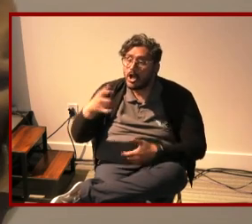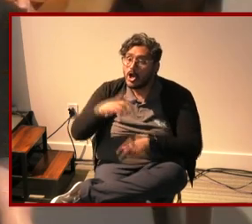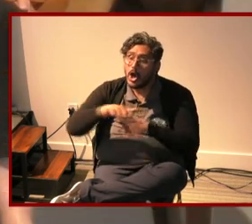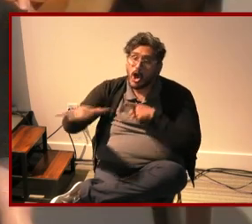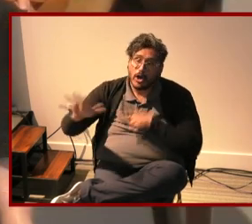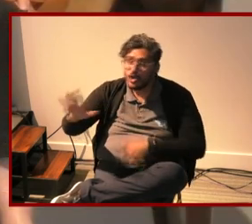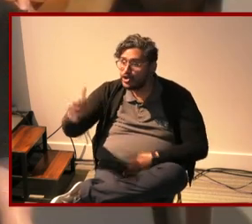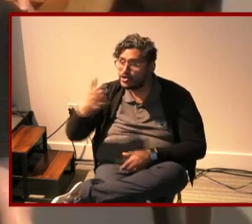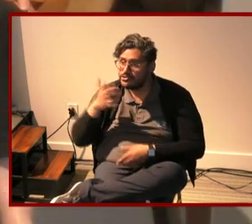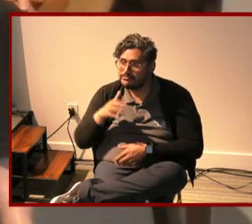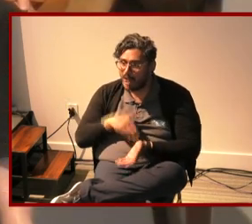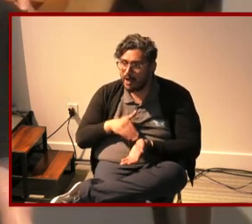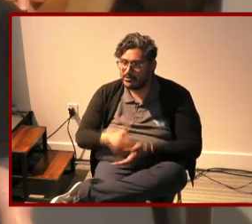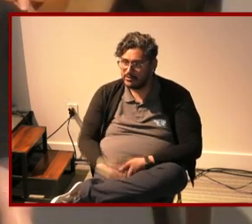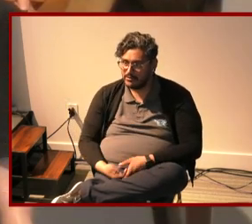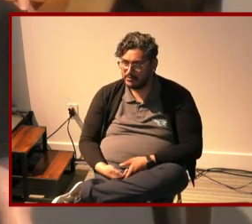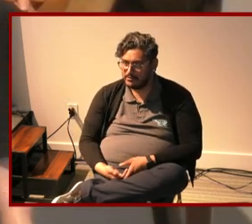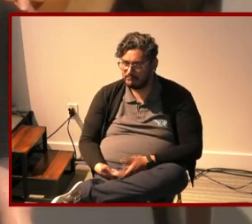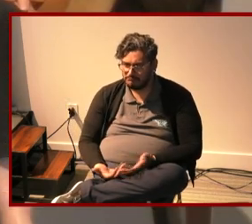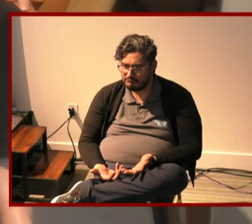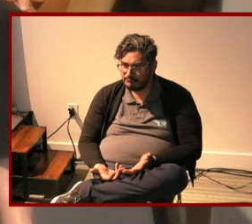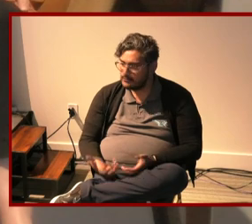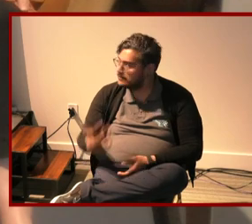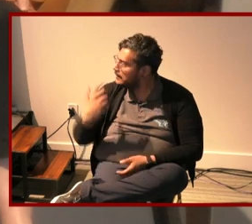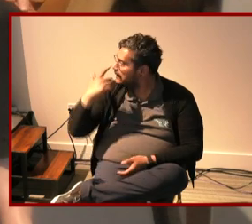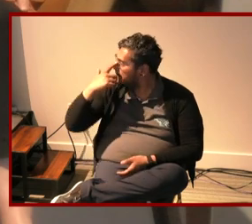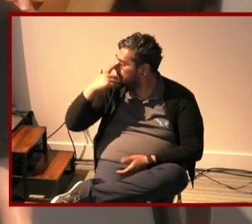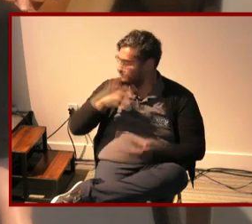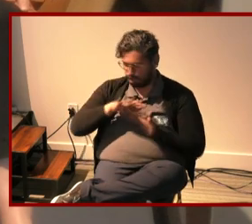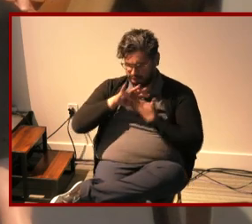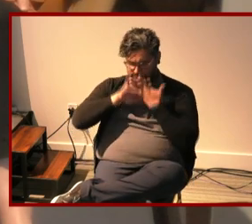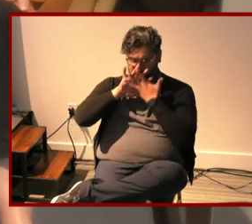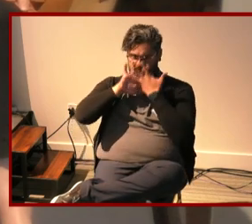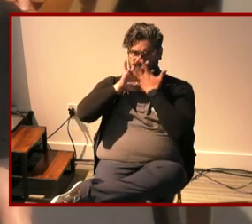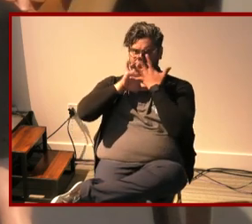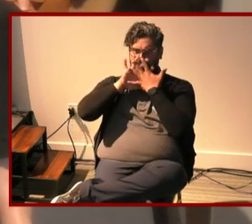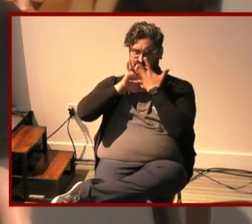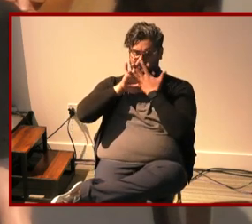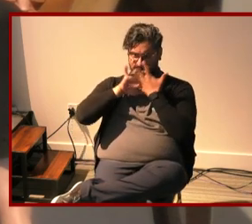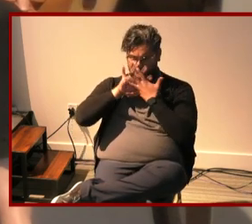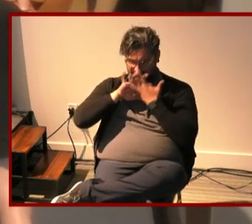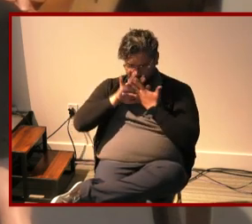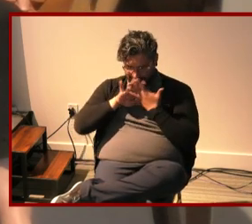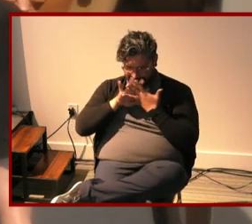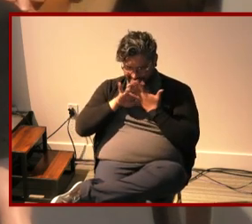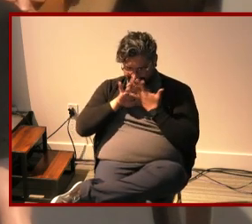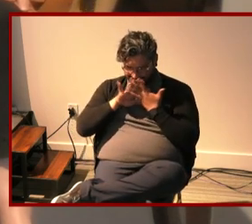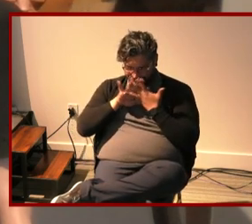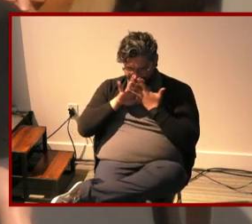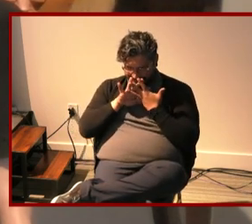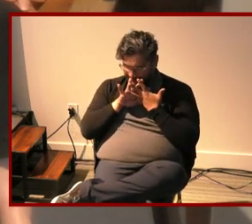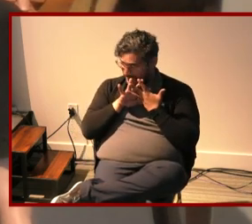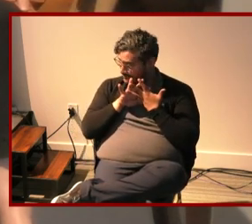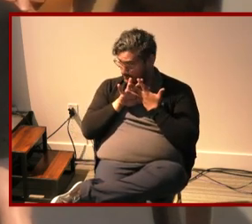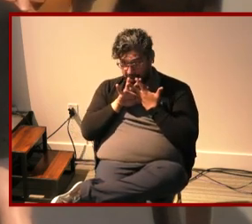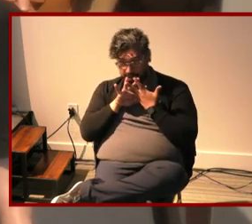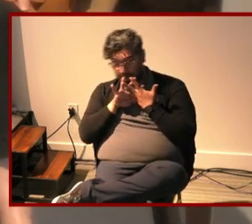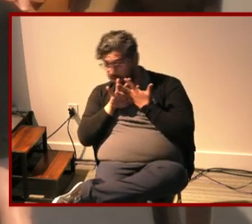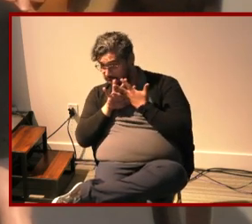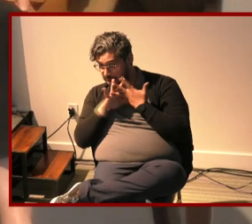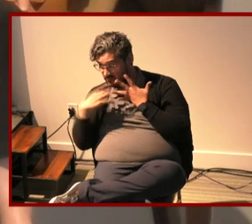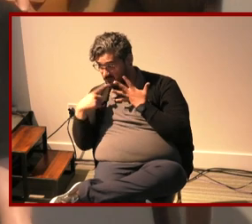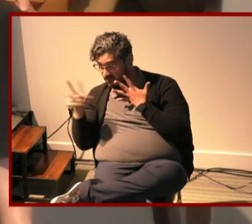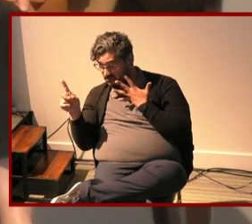so then we are alive is this working